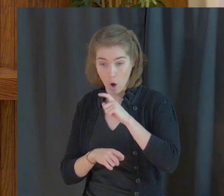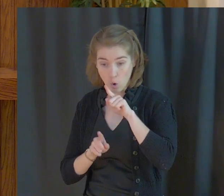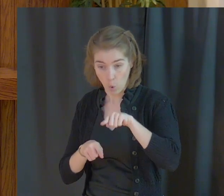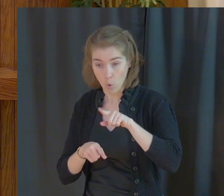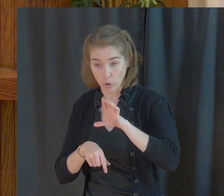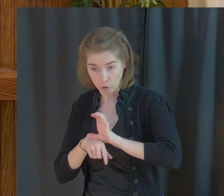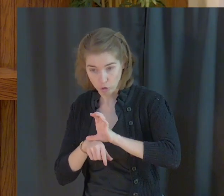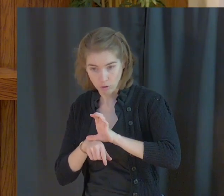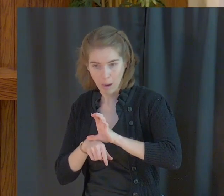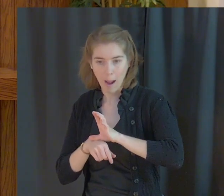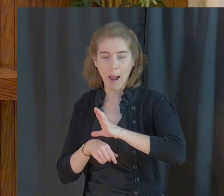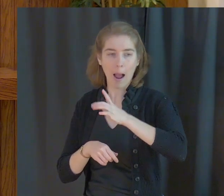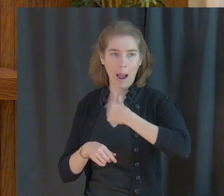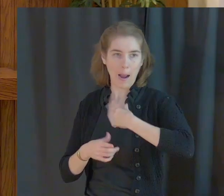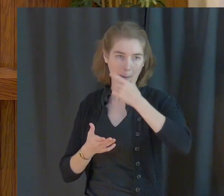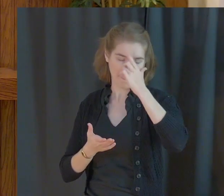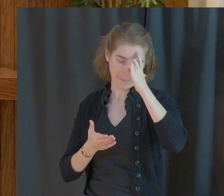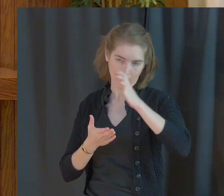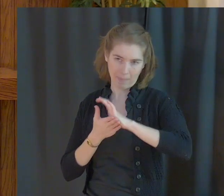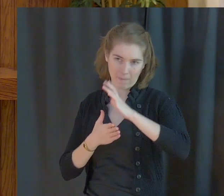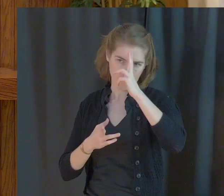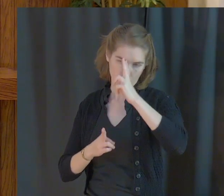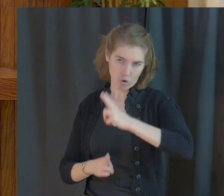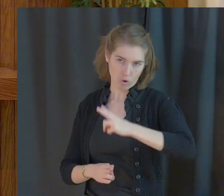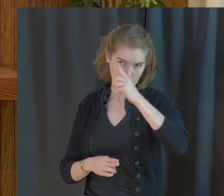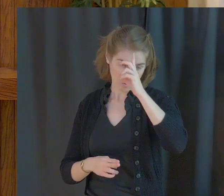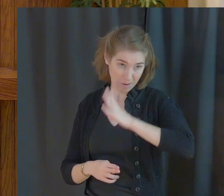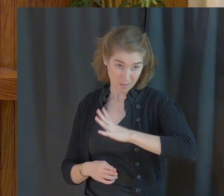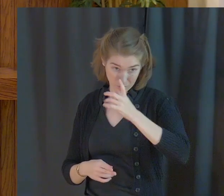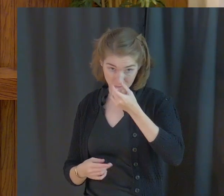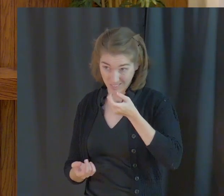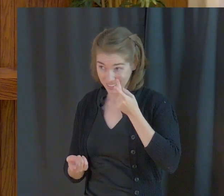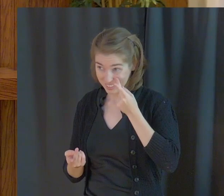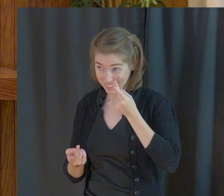I've honored God. Do you see the difference?